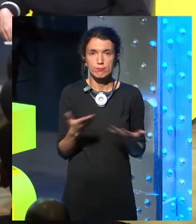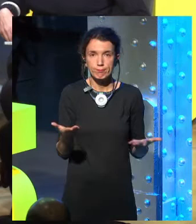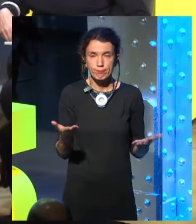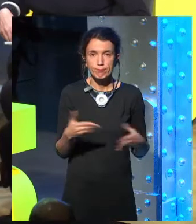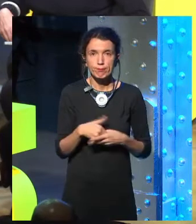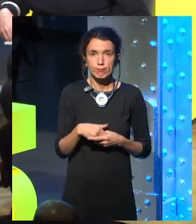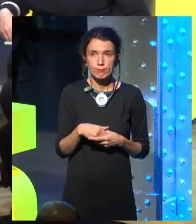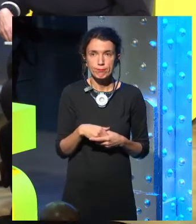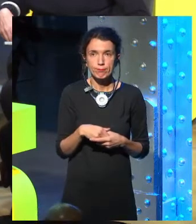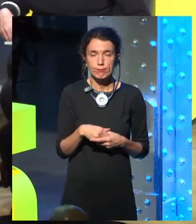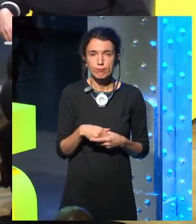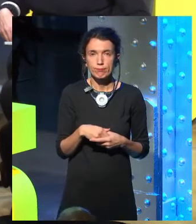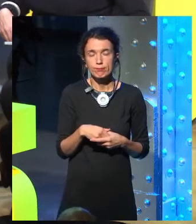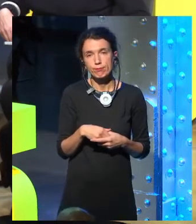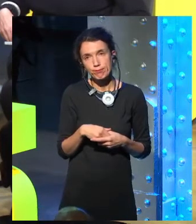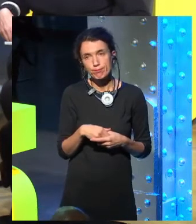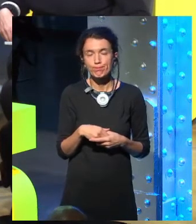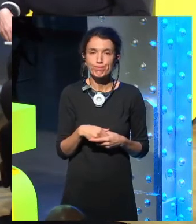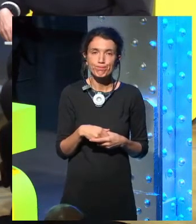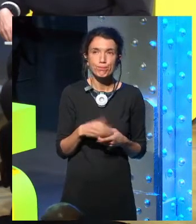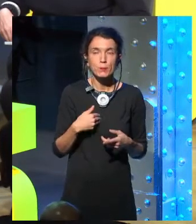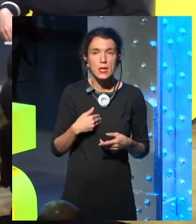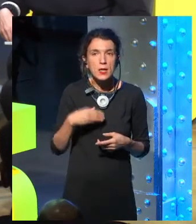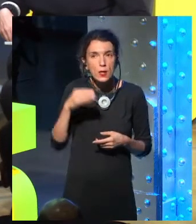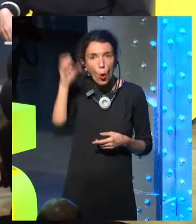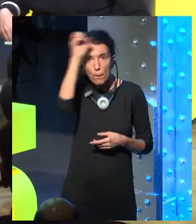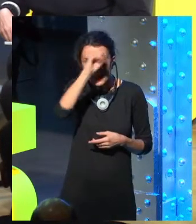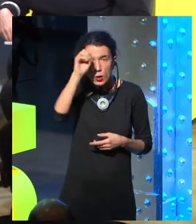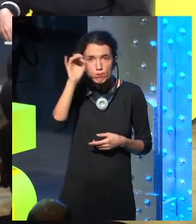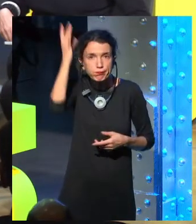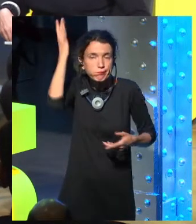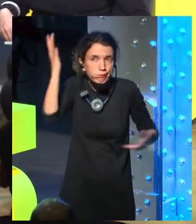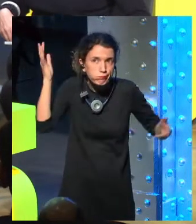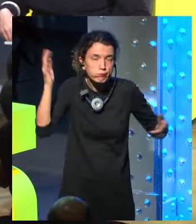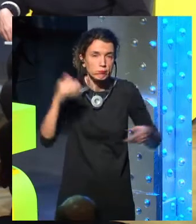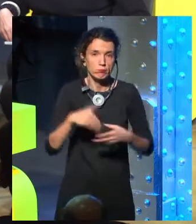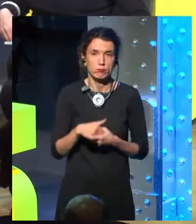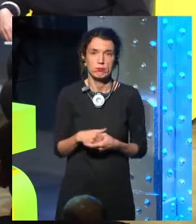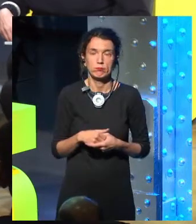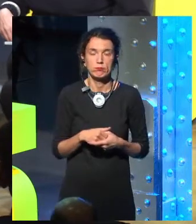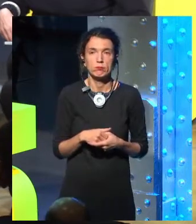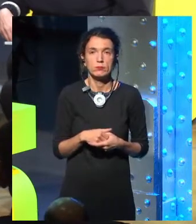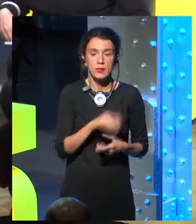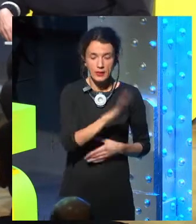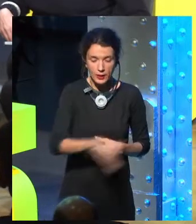I would suggest that kids play outside for as long as possible